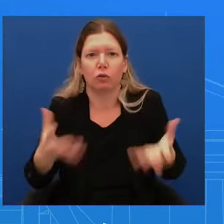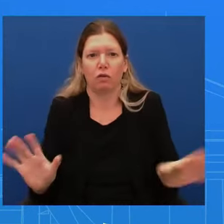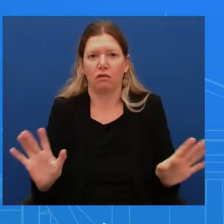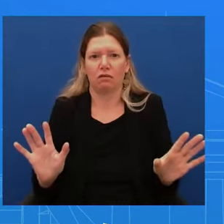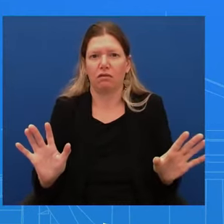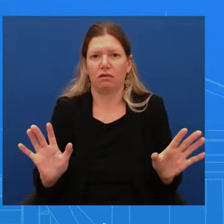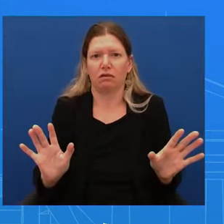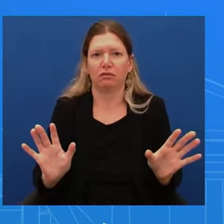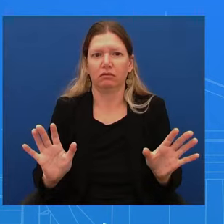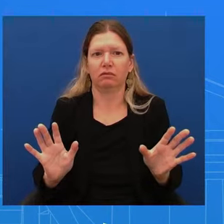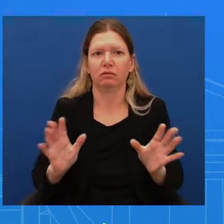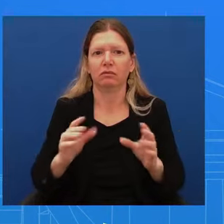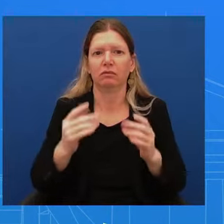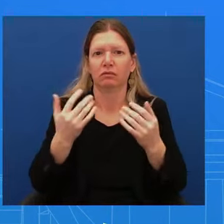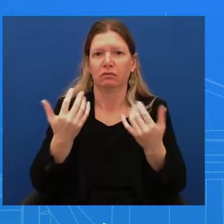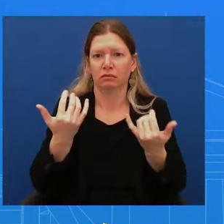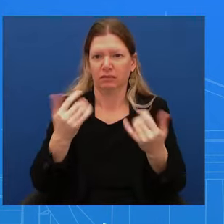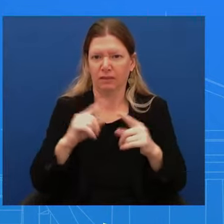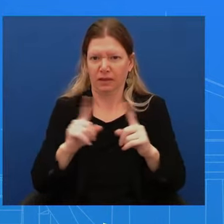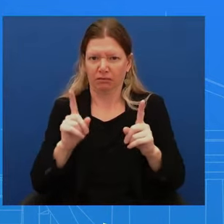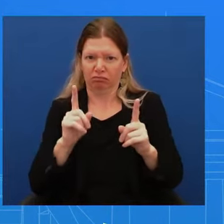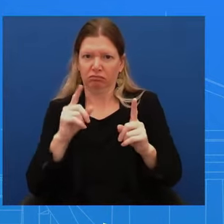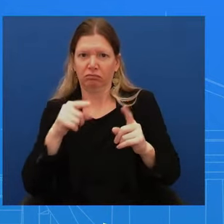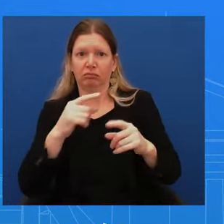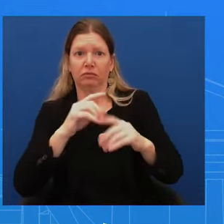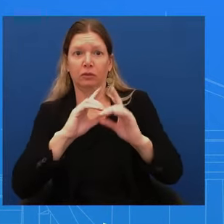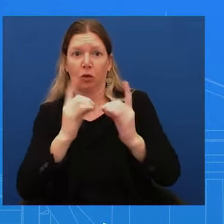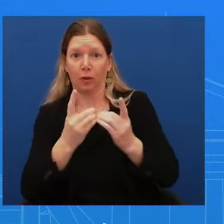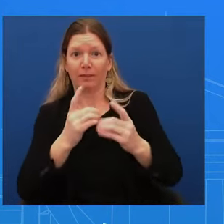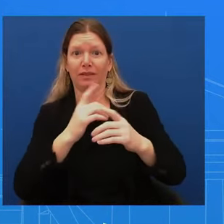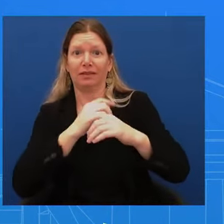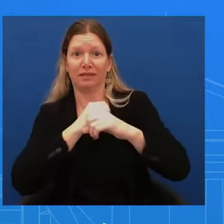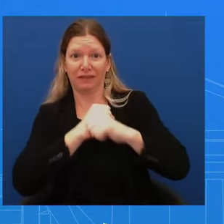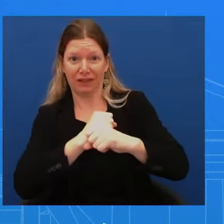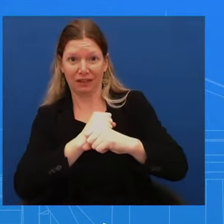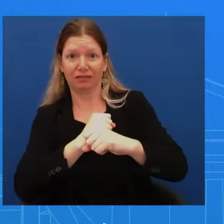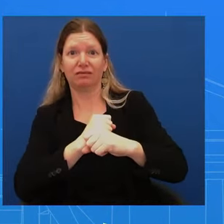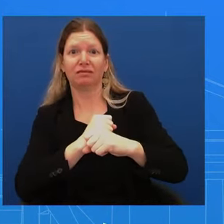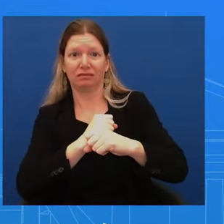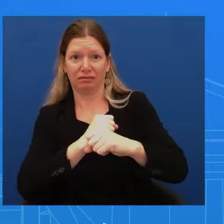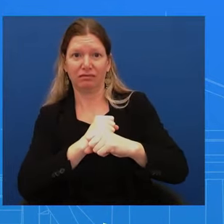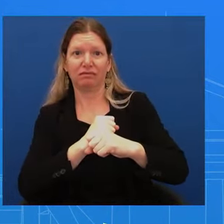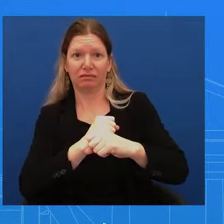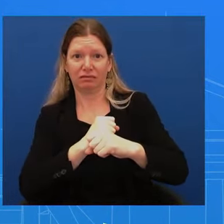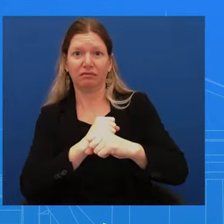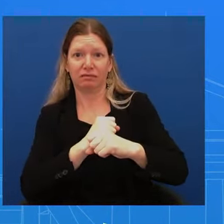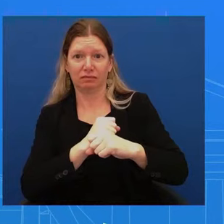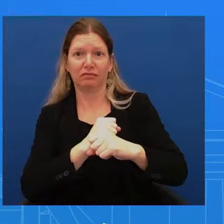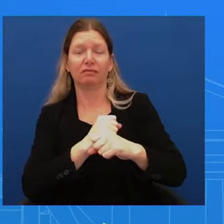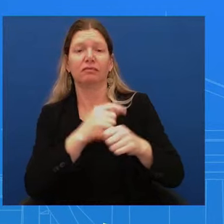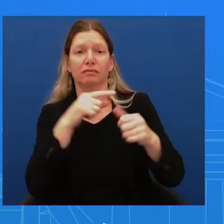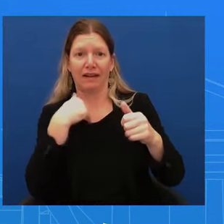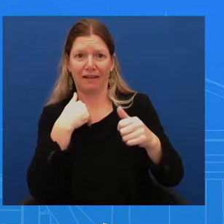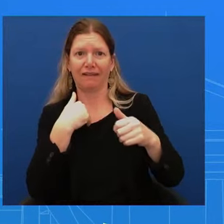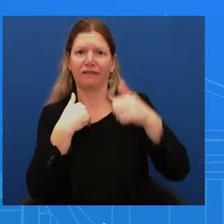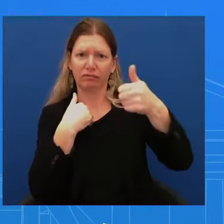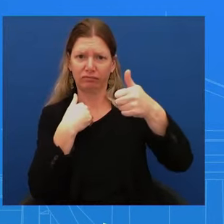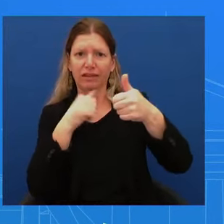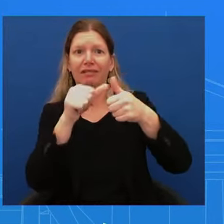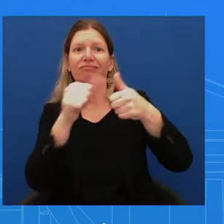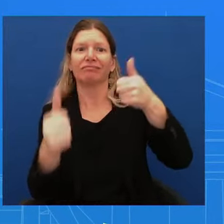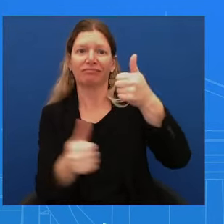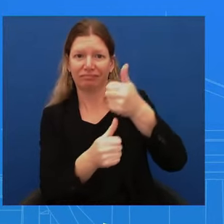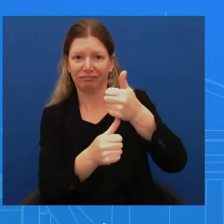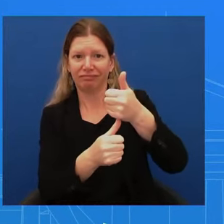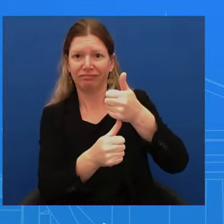clarity from the Defense Department about a specific issue, the deputy secretary, Kathleen Hicks, who had that authority delegated to her, who